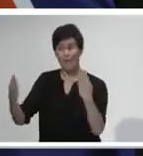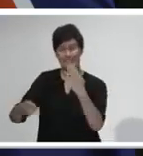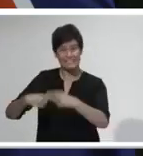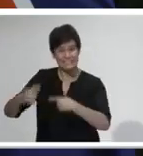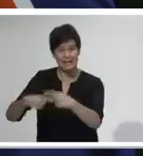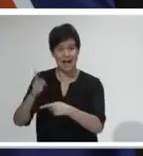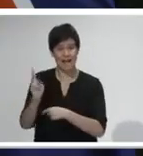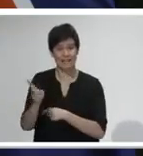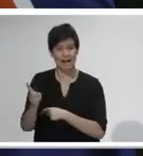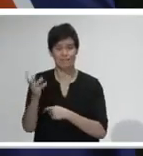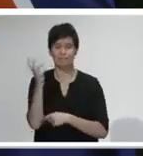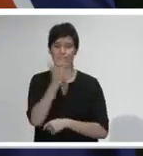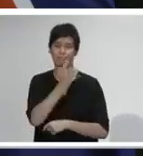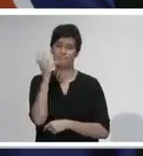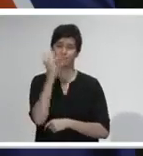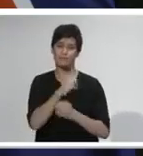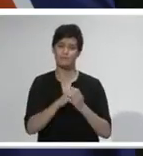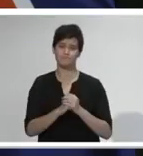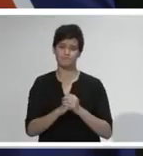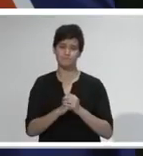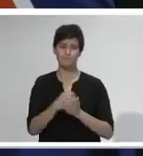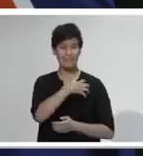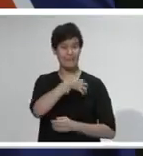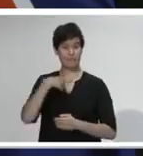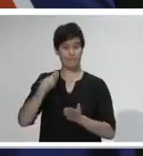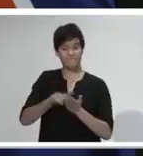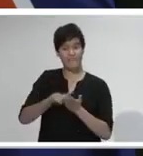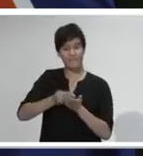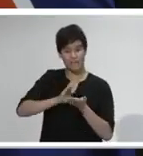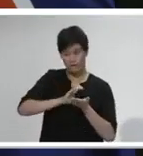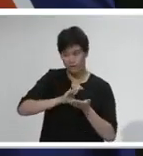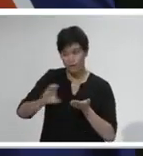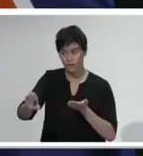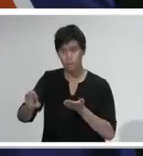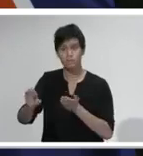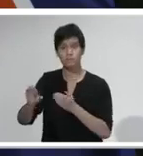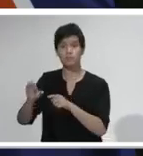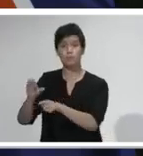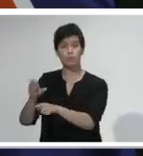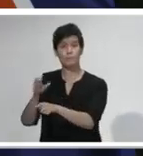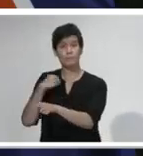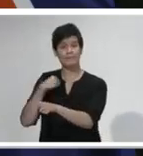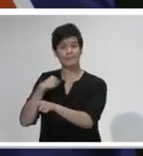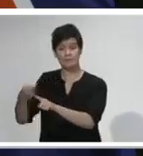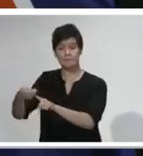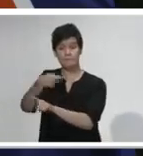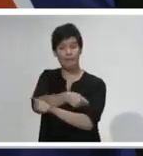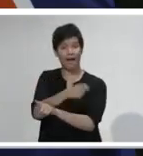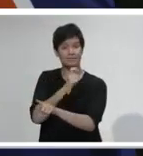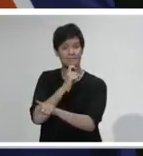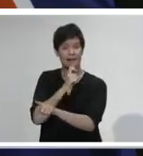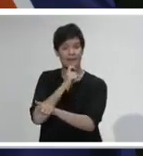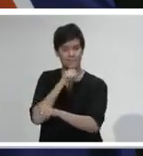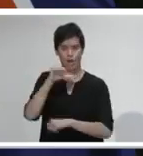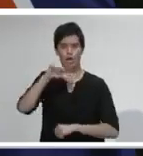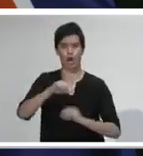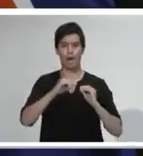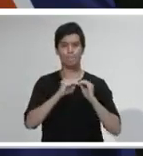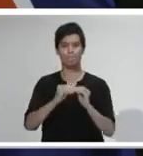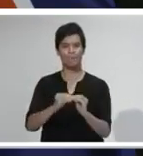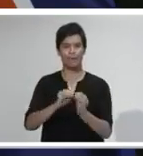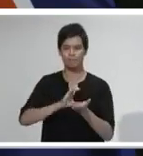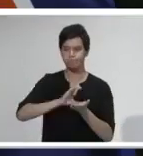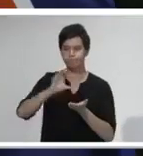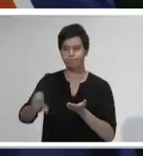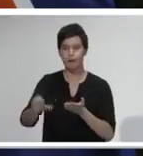billion into the wage subsidy to help keep more than 1.5 New Zealanders in jobs, but that wouldn't have worked without businesses making